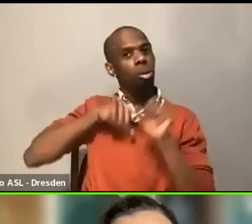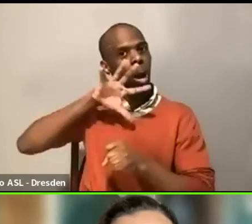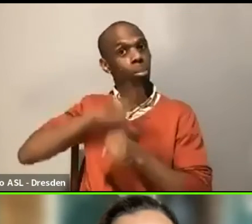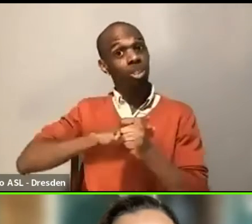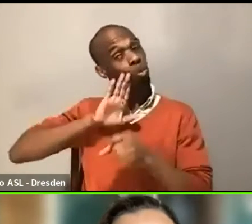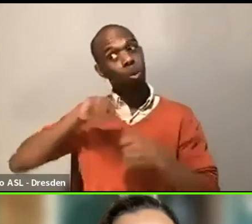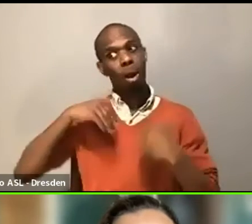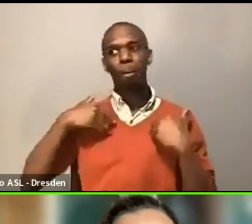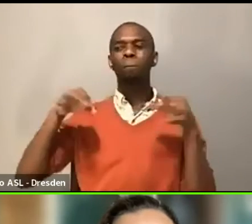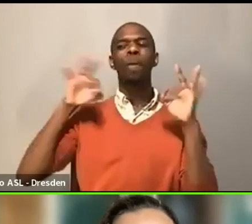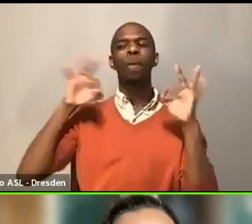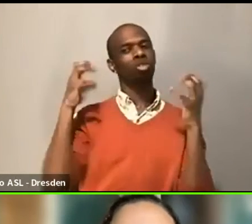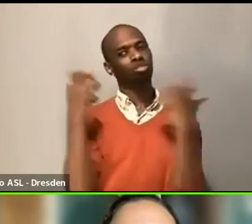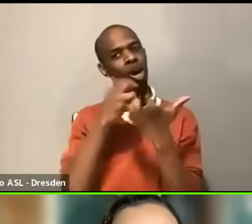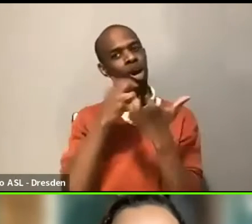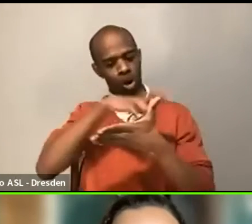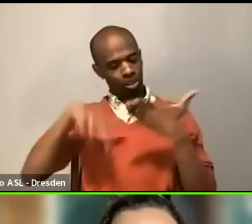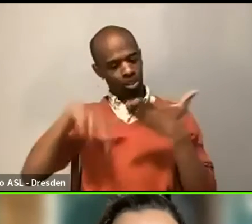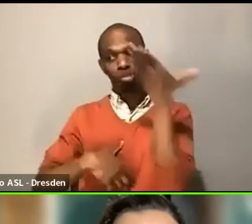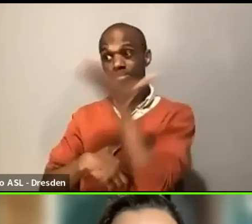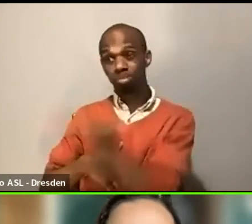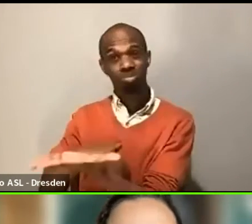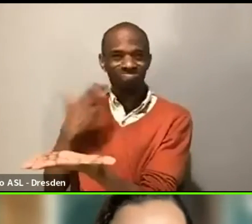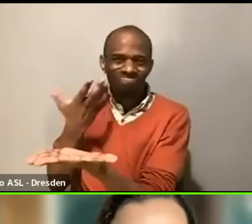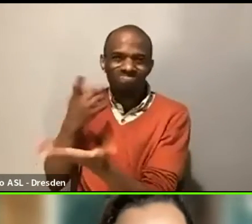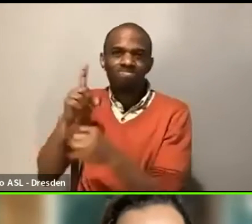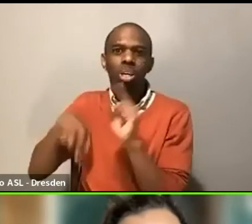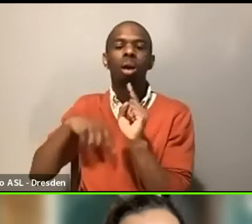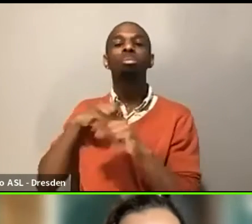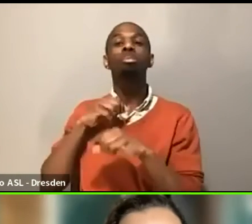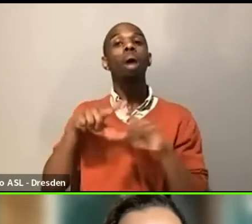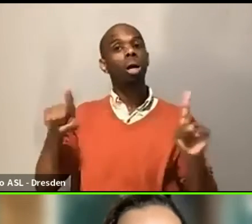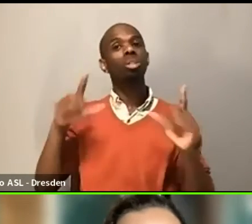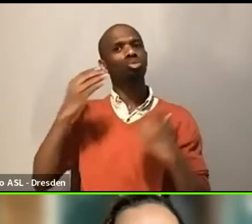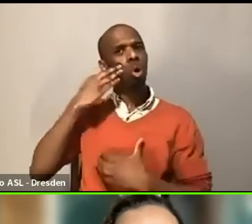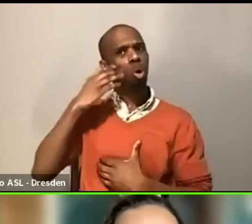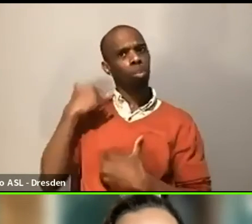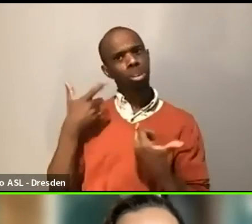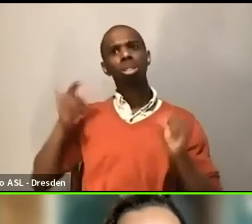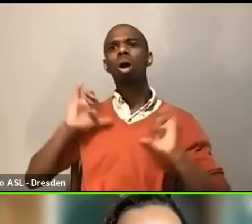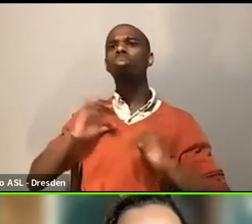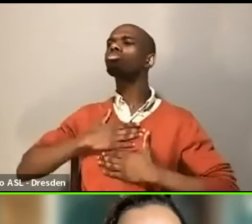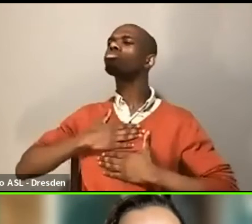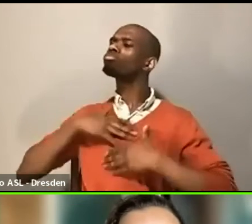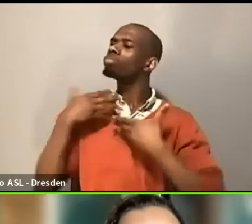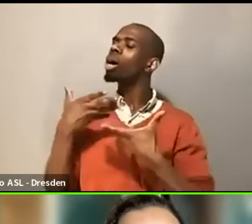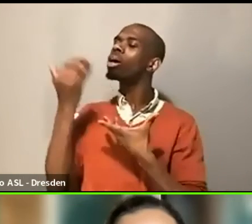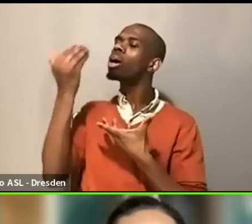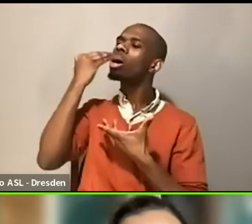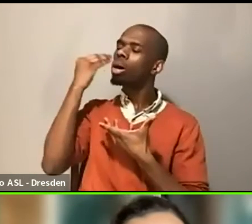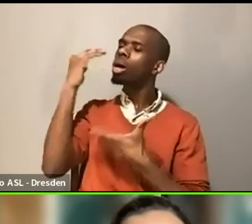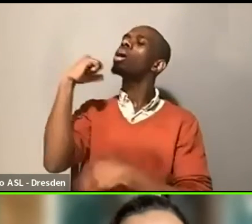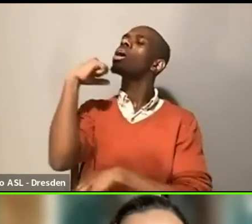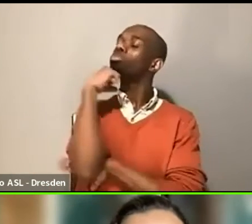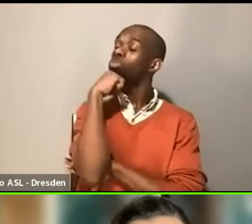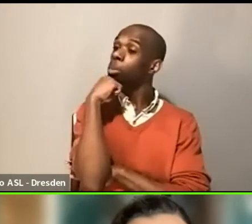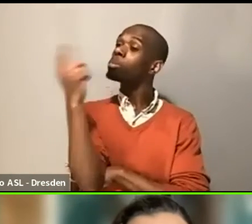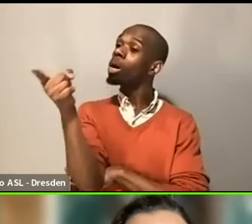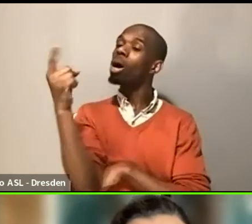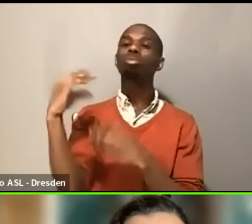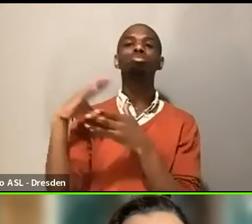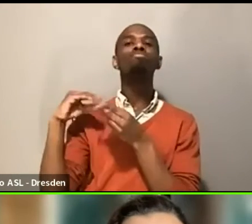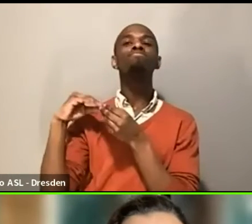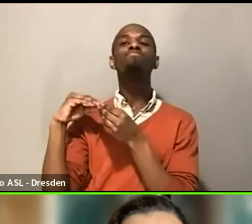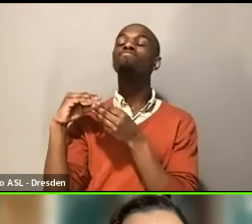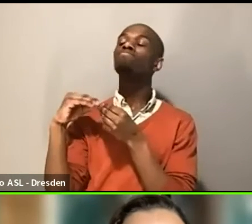position because I am opening myself up to listening to those things, but I have to understand that I will have to